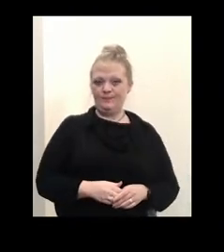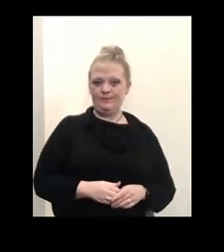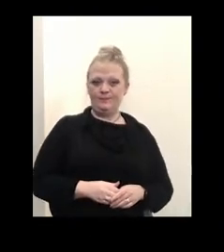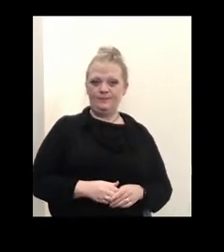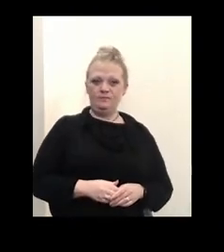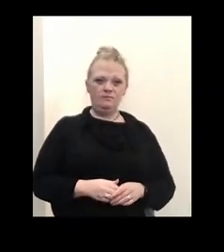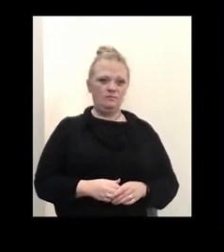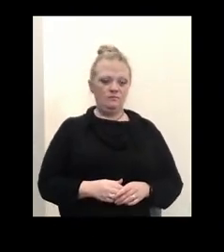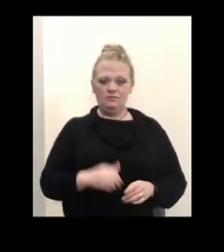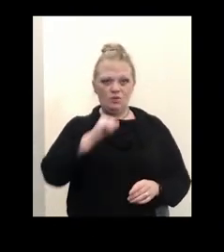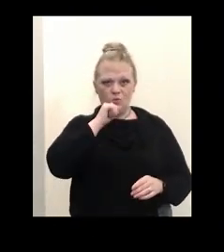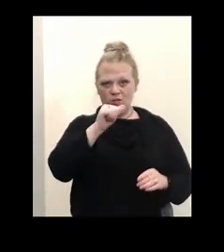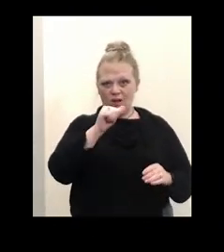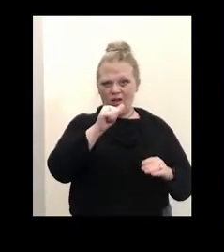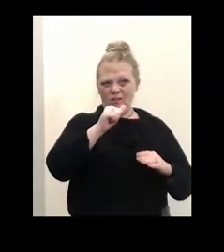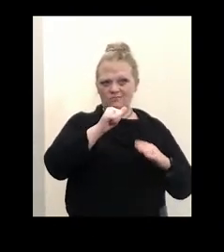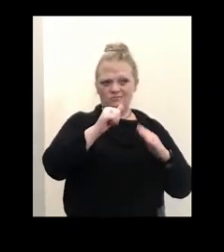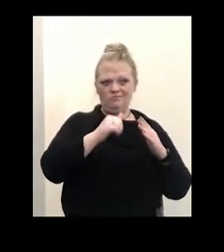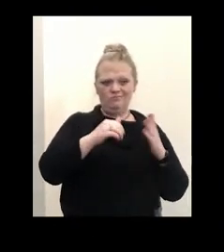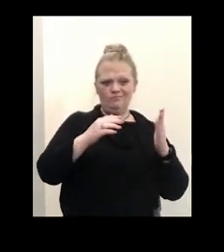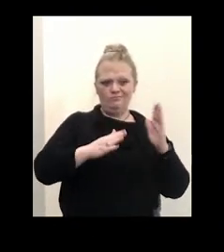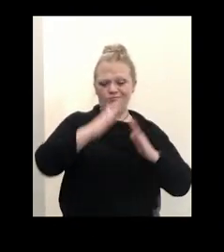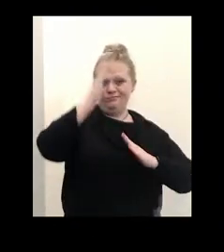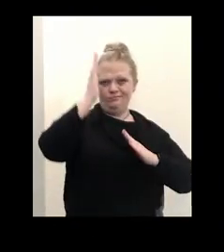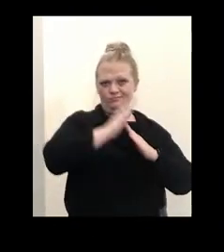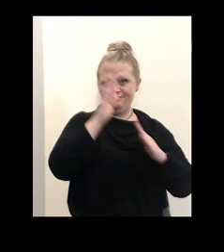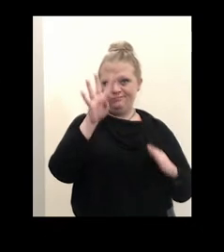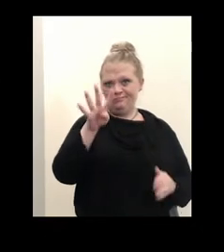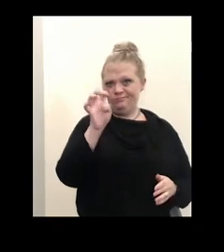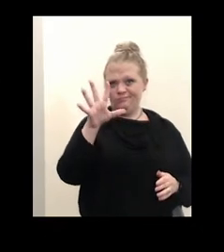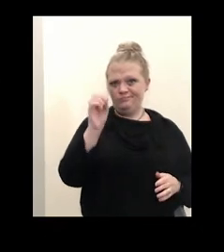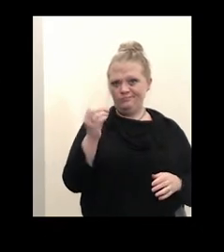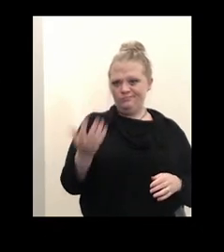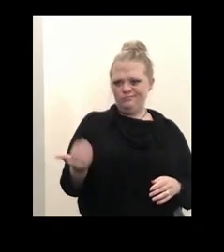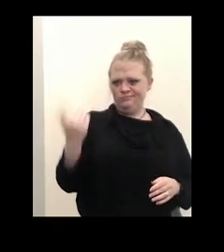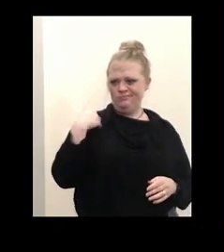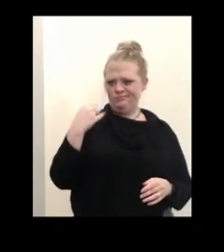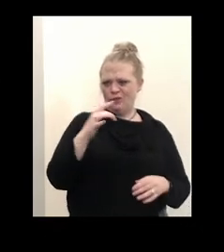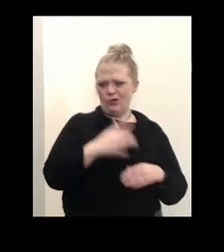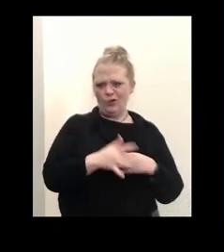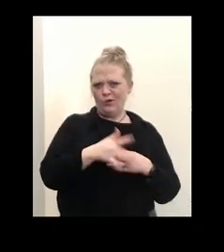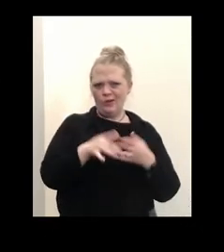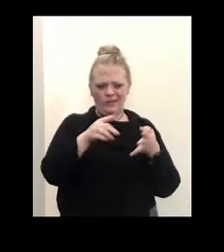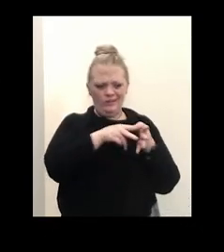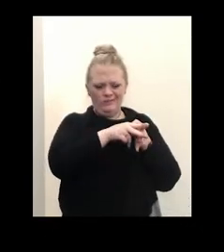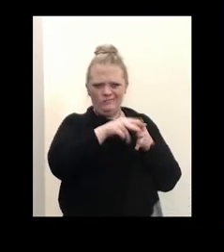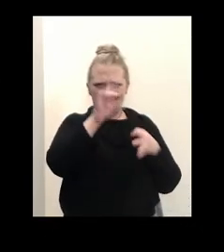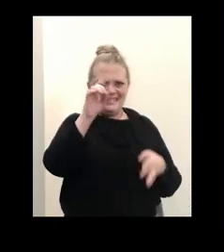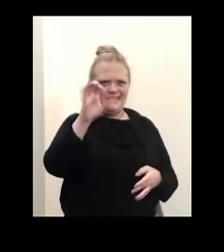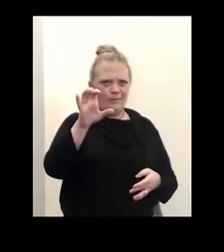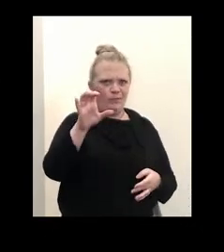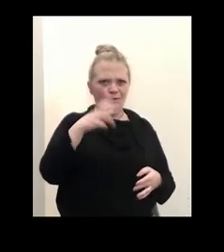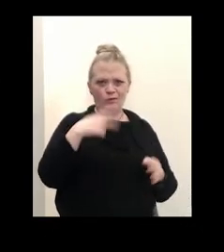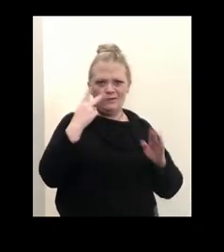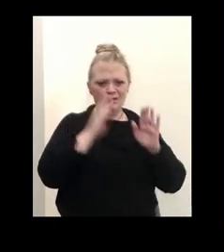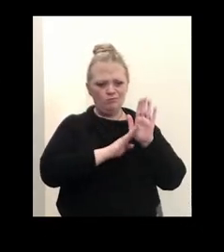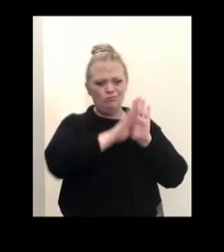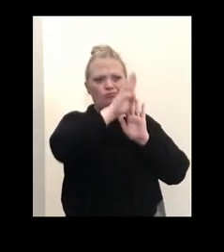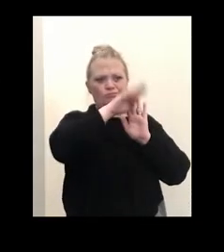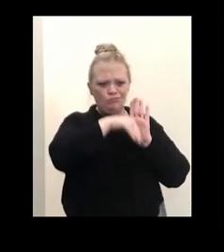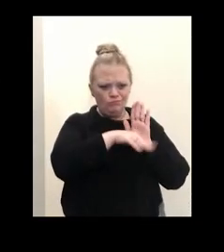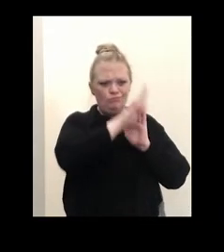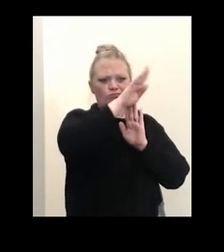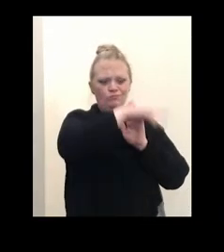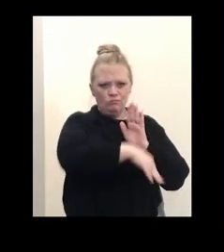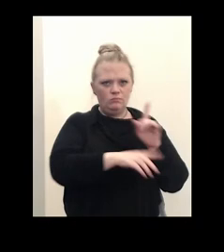high, which was over 450 back in early December. We have seen these spikes, but we are not near our high.